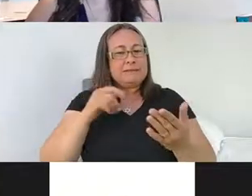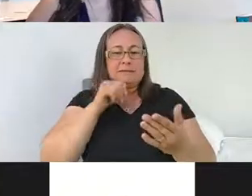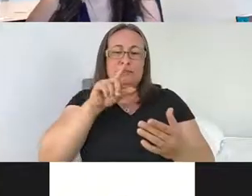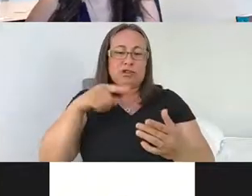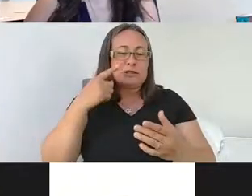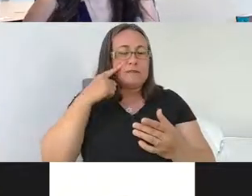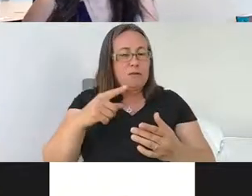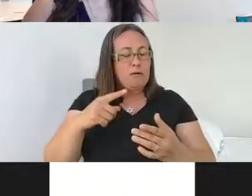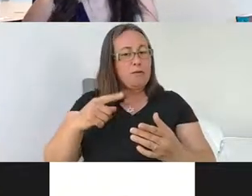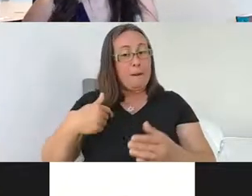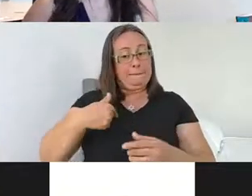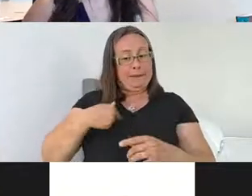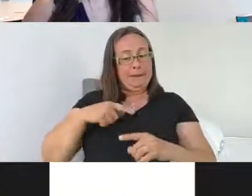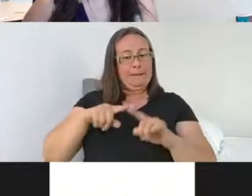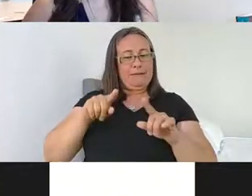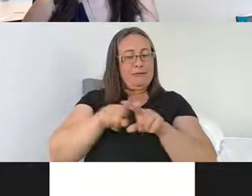and married my husband.